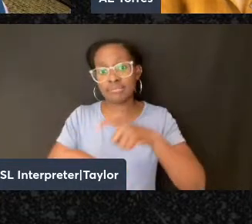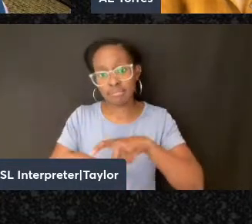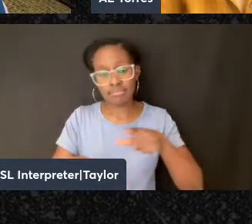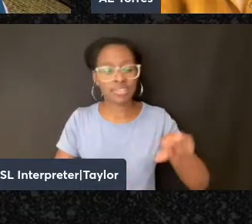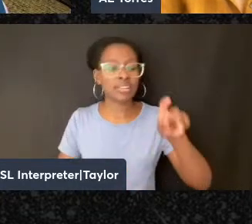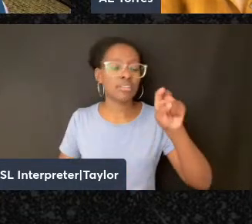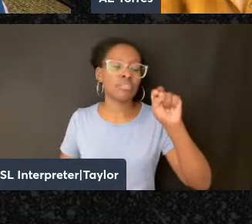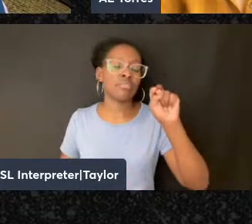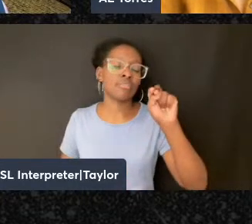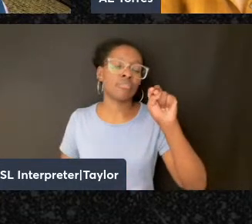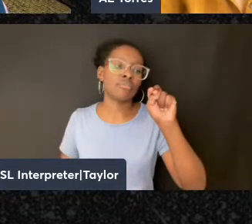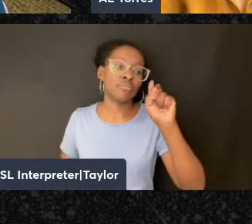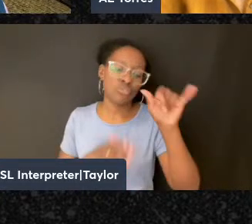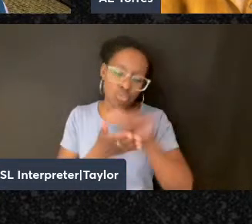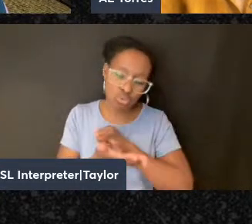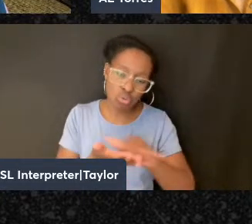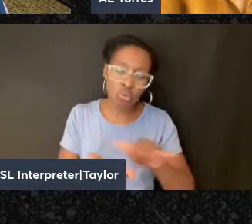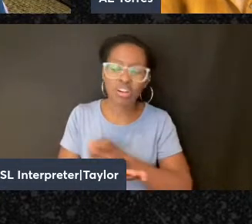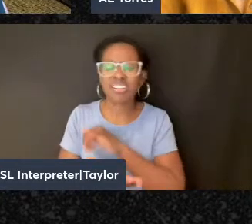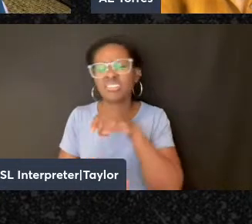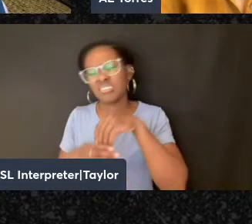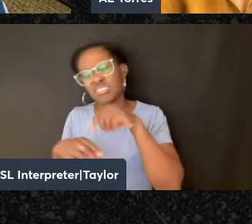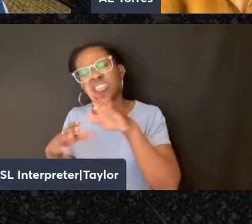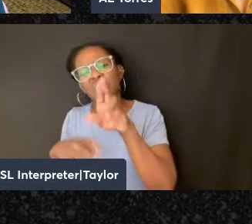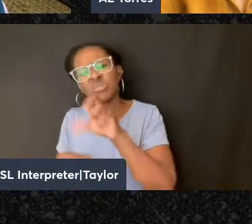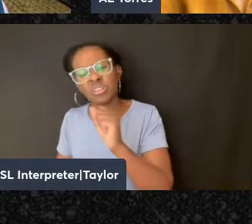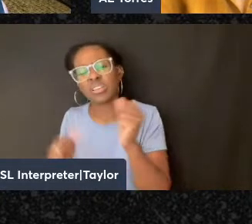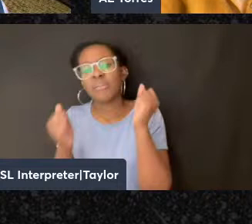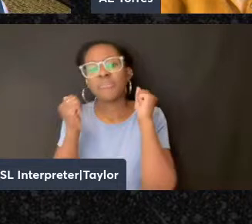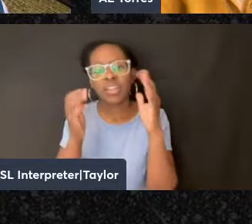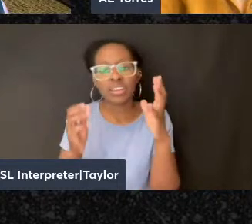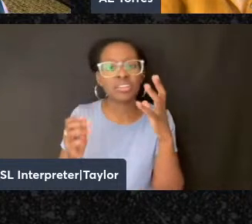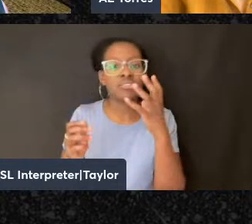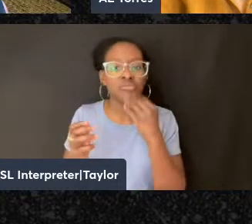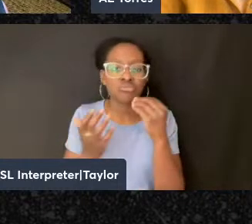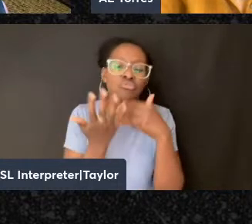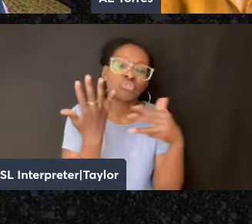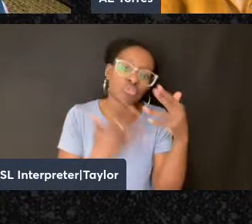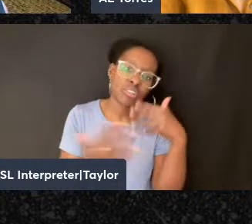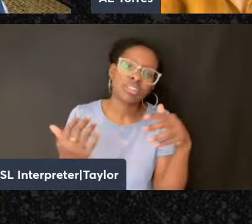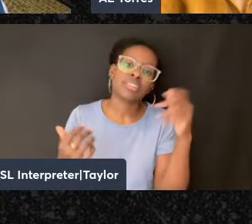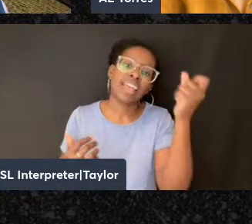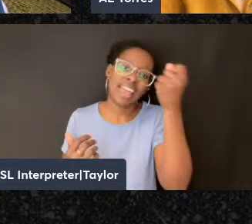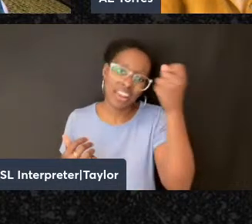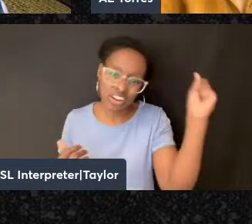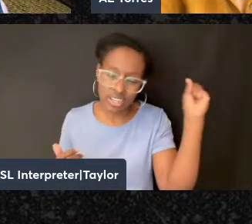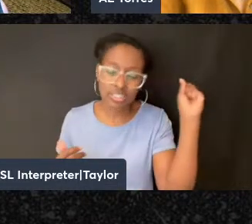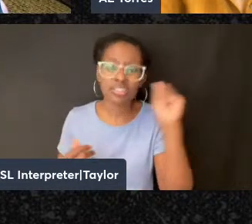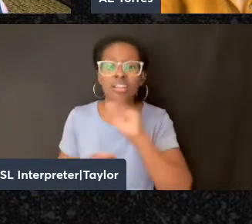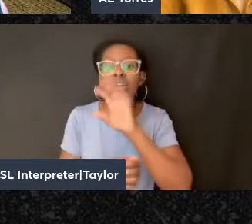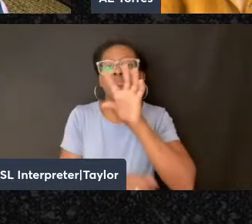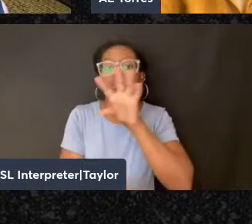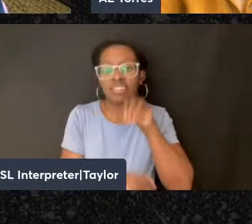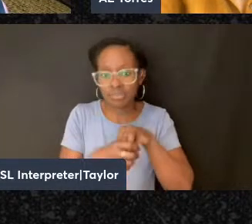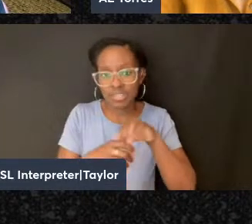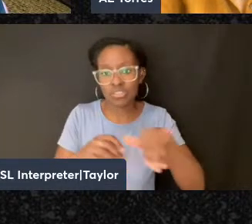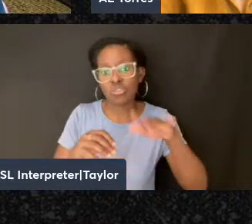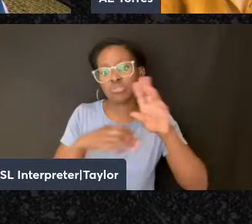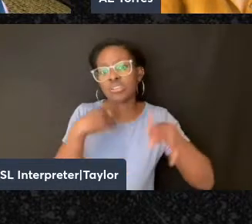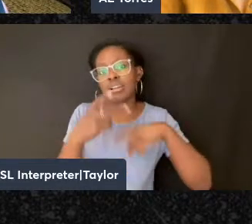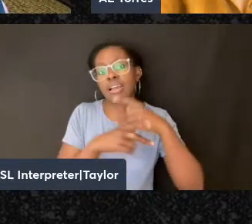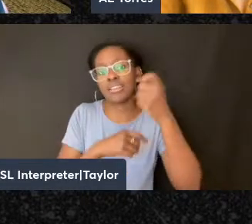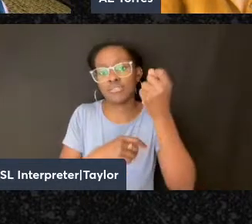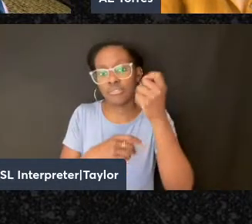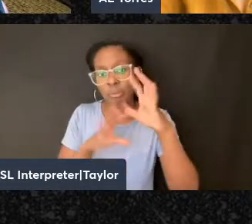in the United States, there were many times more Jewish socialists and anarchists and participants in those movements than there